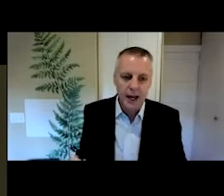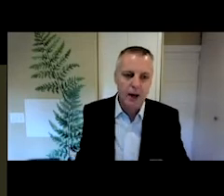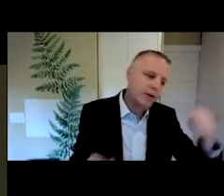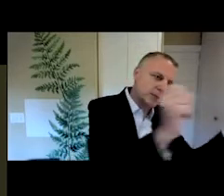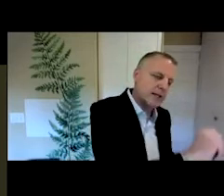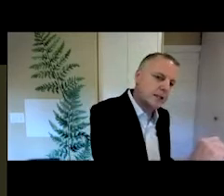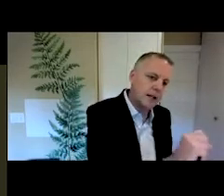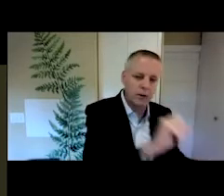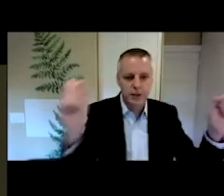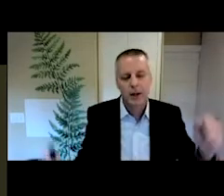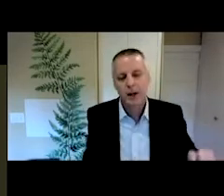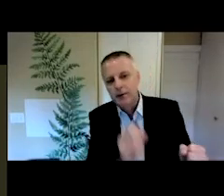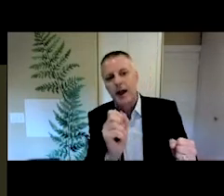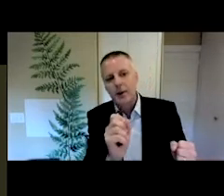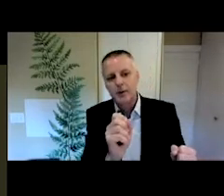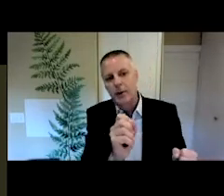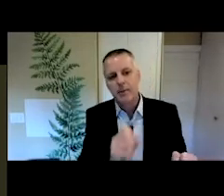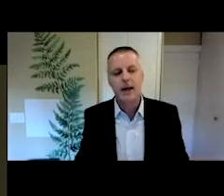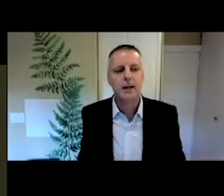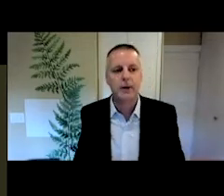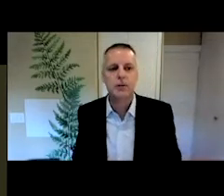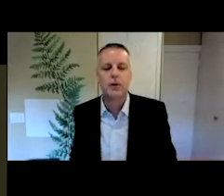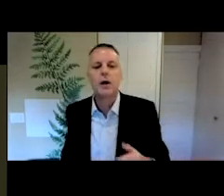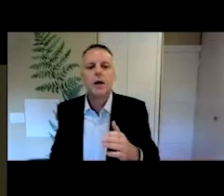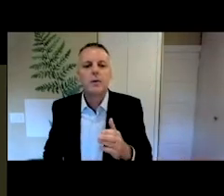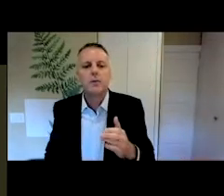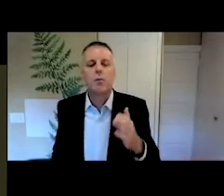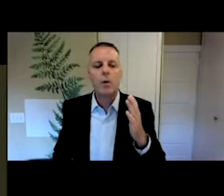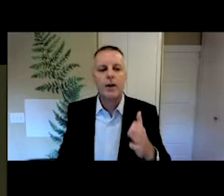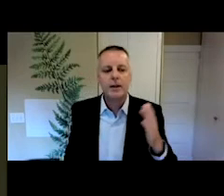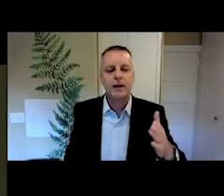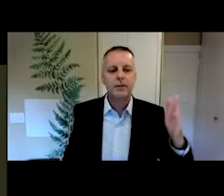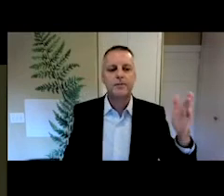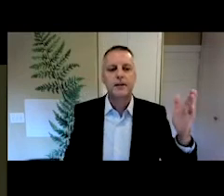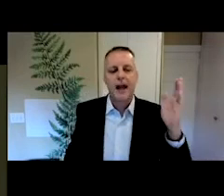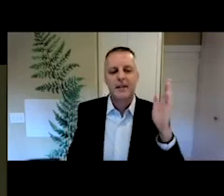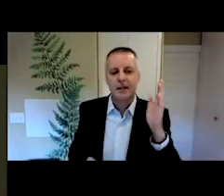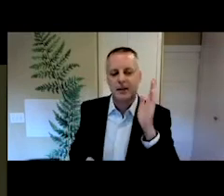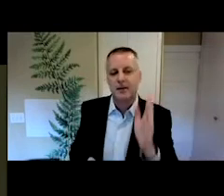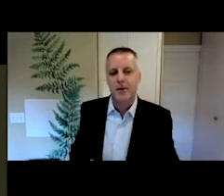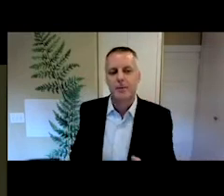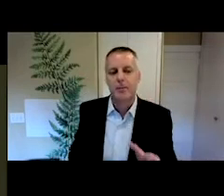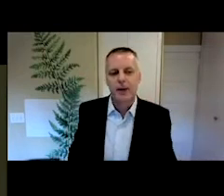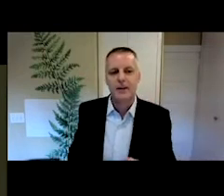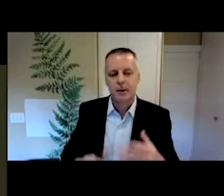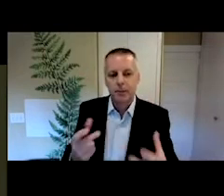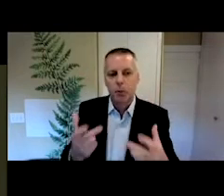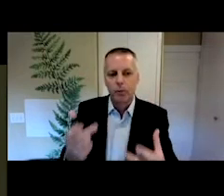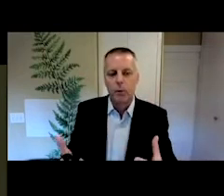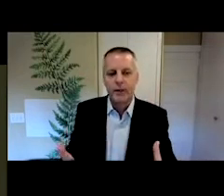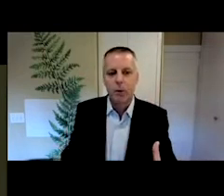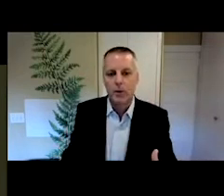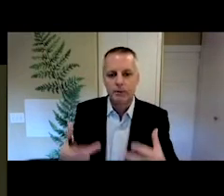scratching out and there's hesitating. There's arrows going back here. So what we think of as the present,